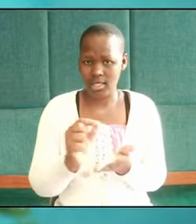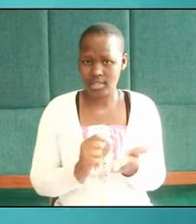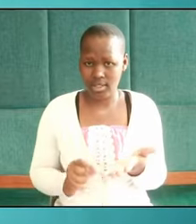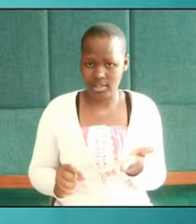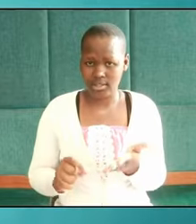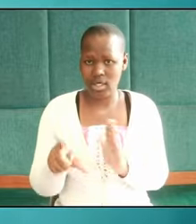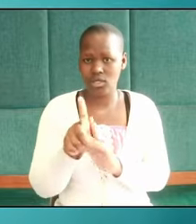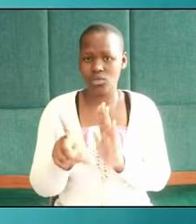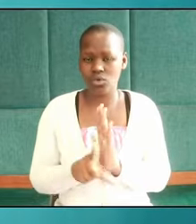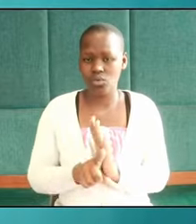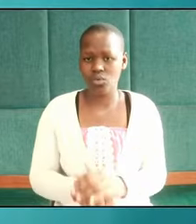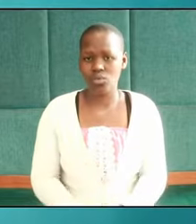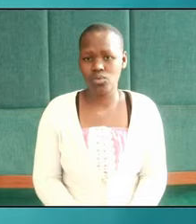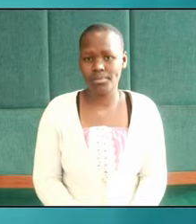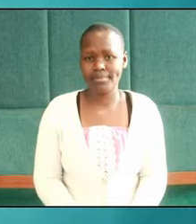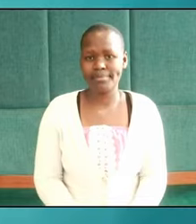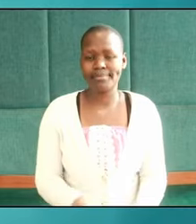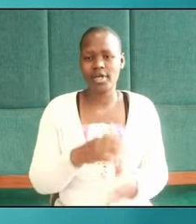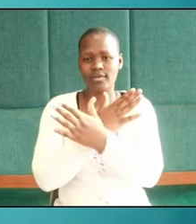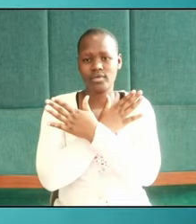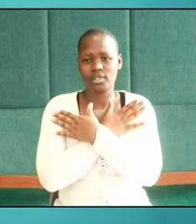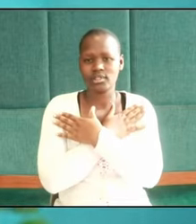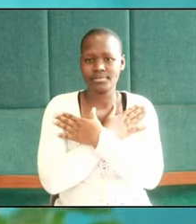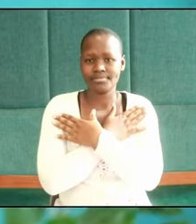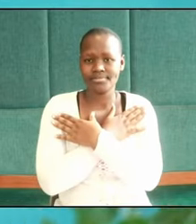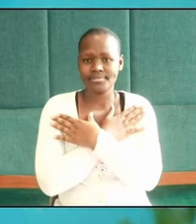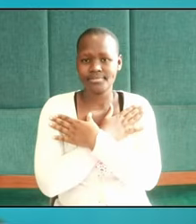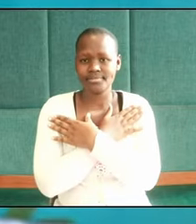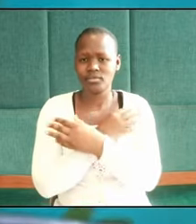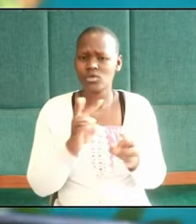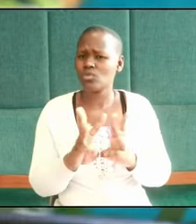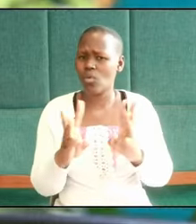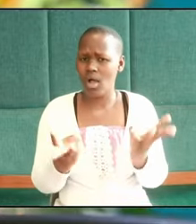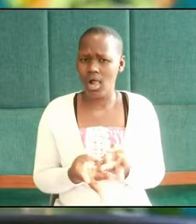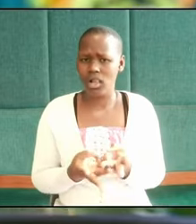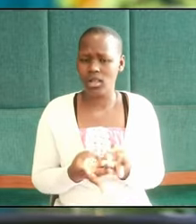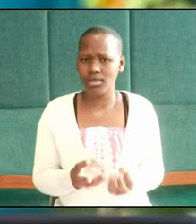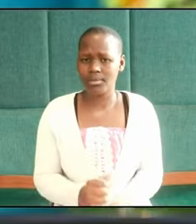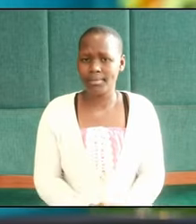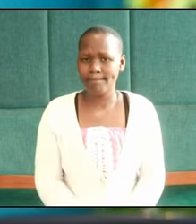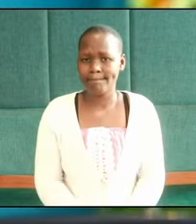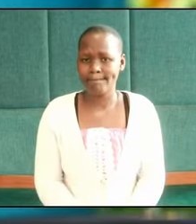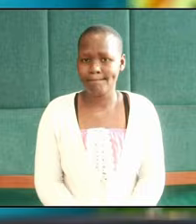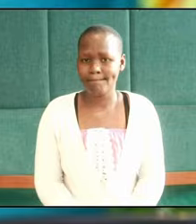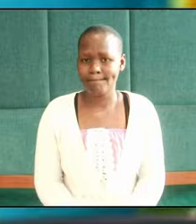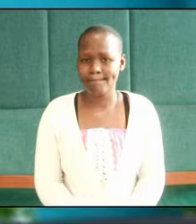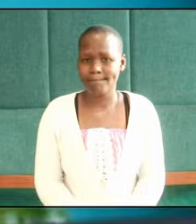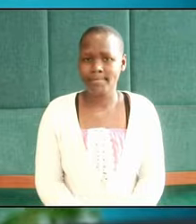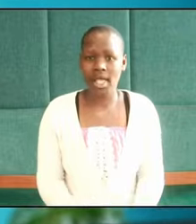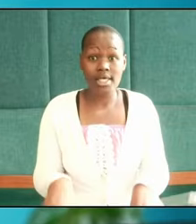degree friends this world like